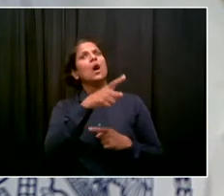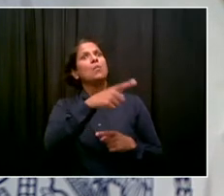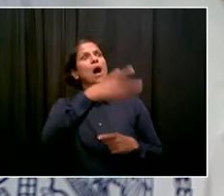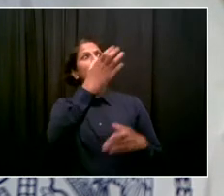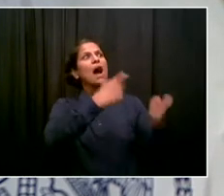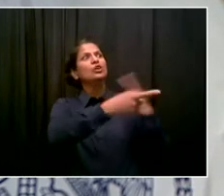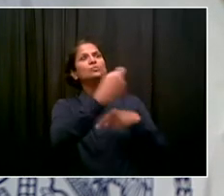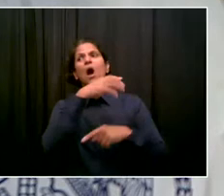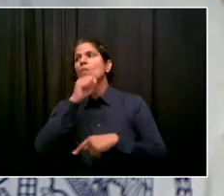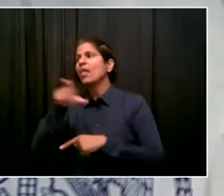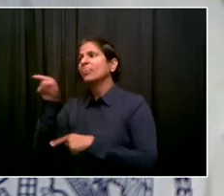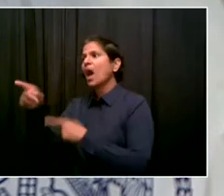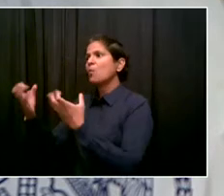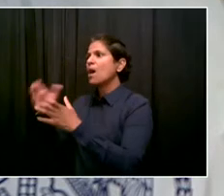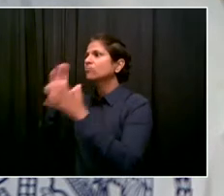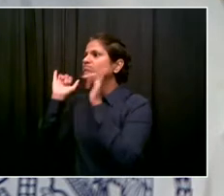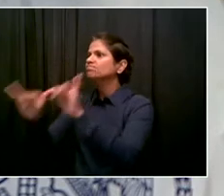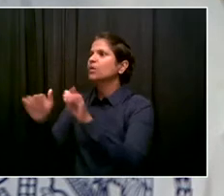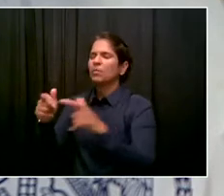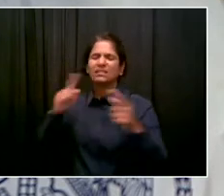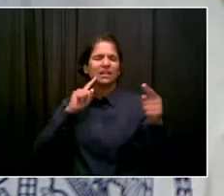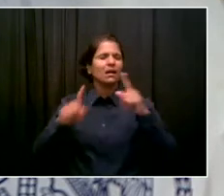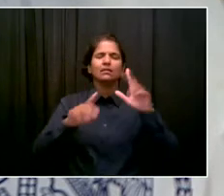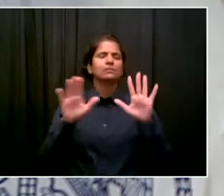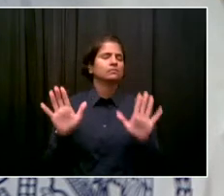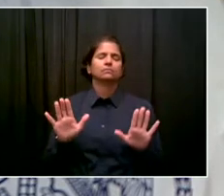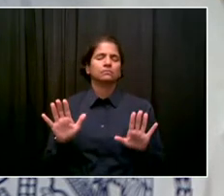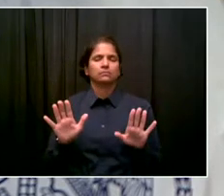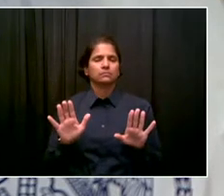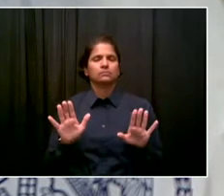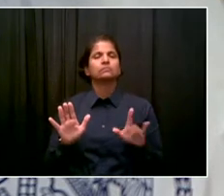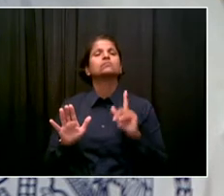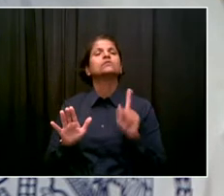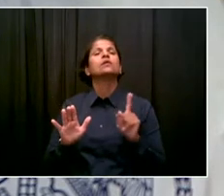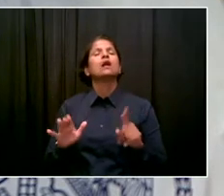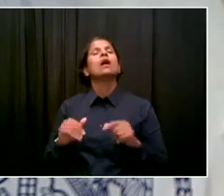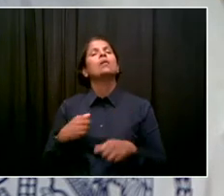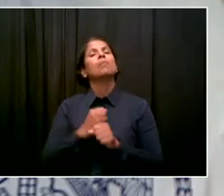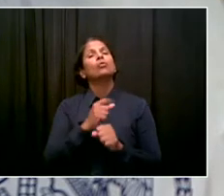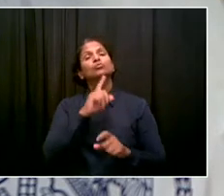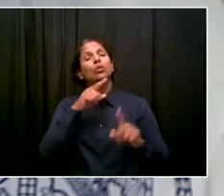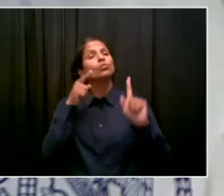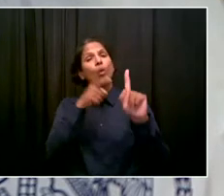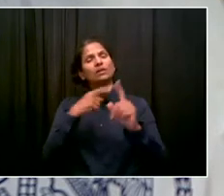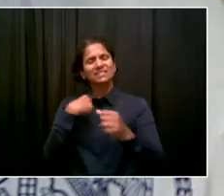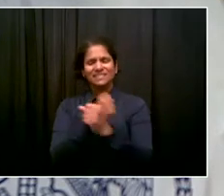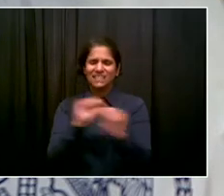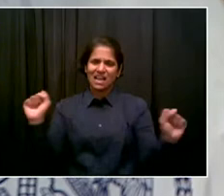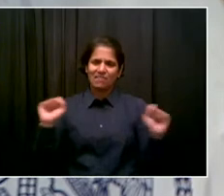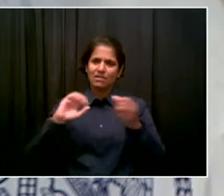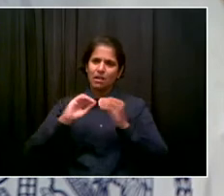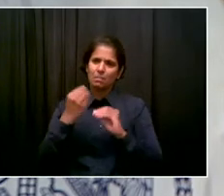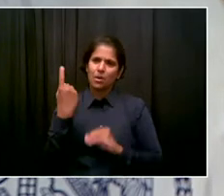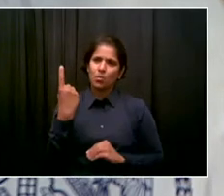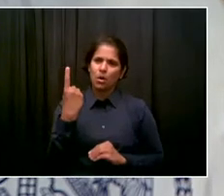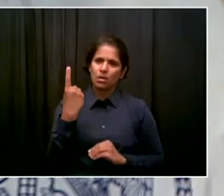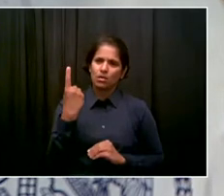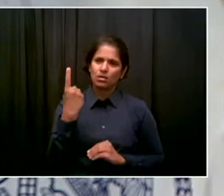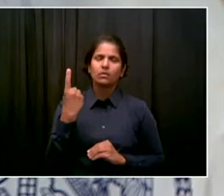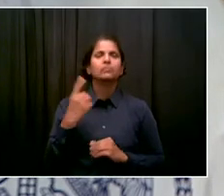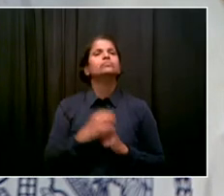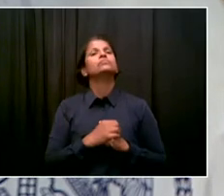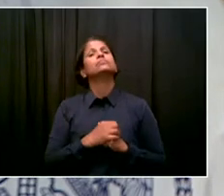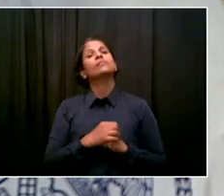reform and keep the city safe. And that's the direction I believe in. If at some point I think it's important to say something about specific